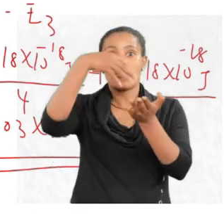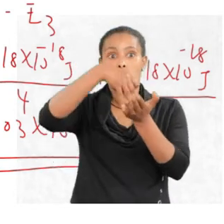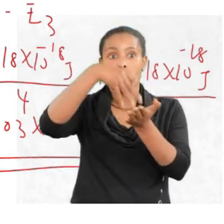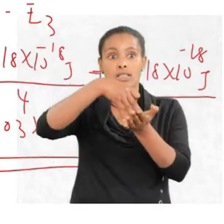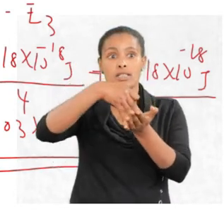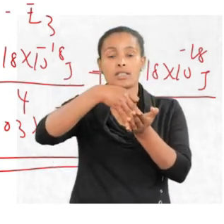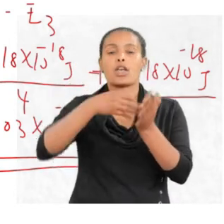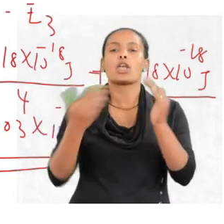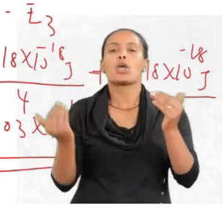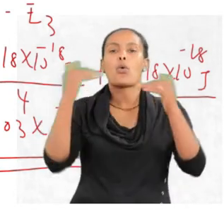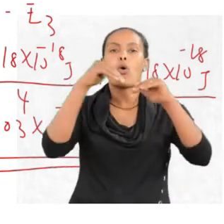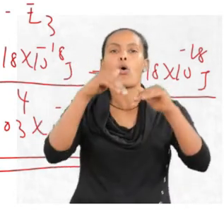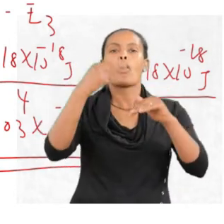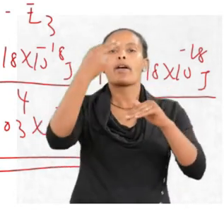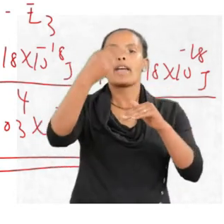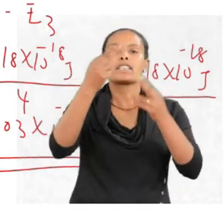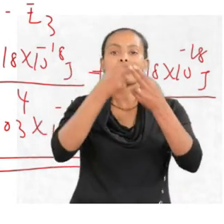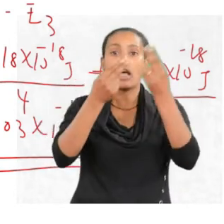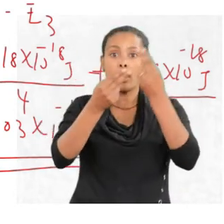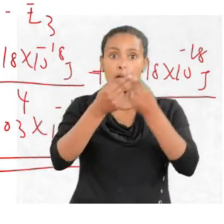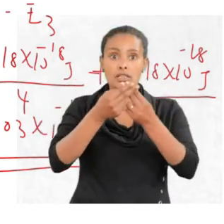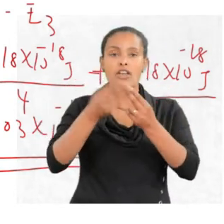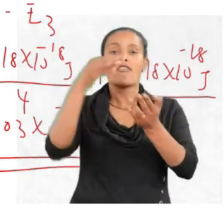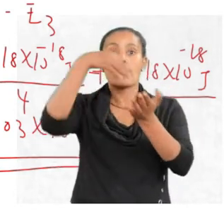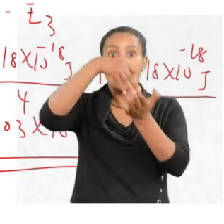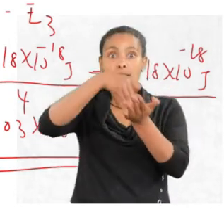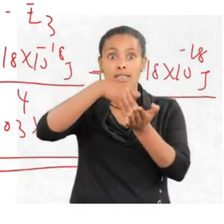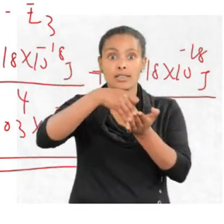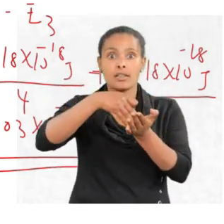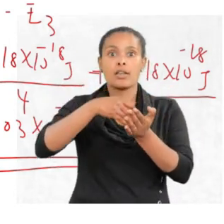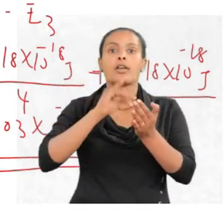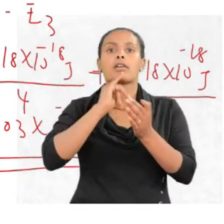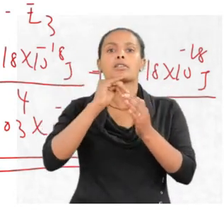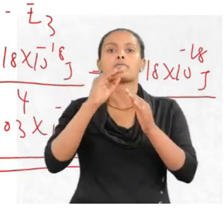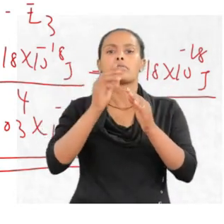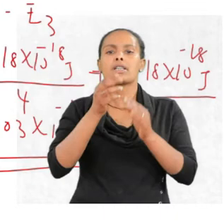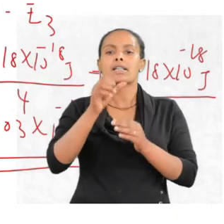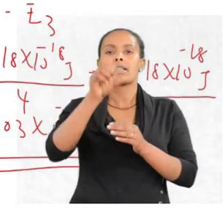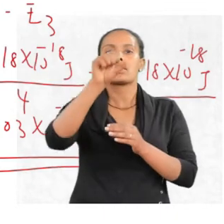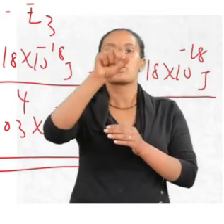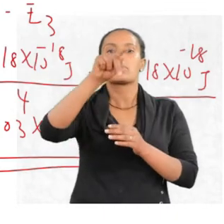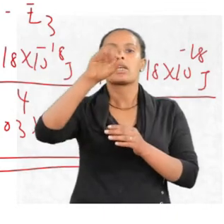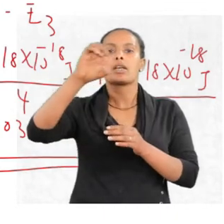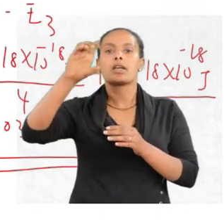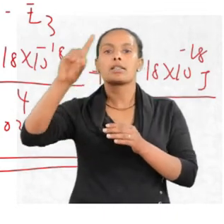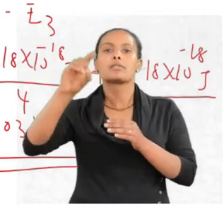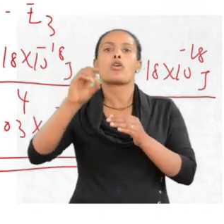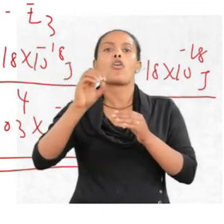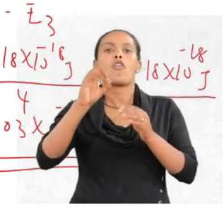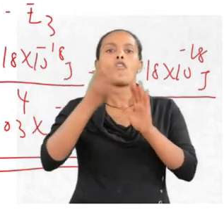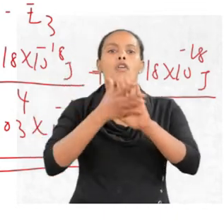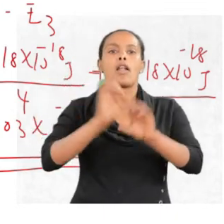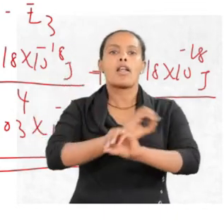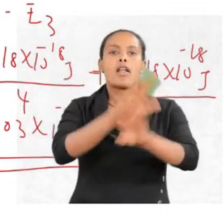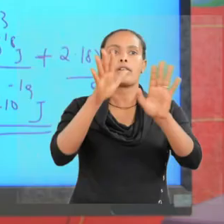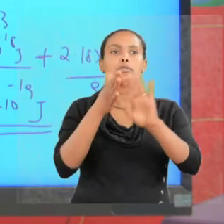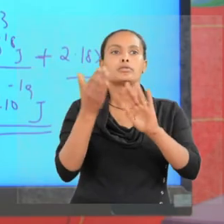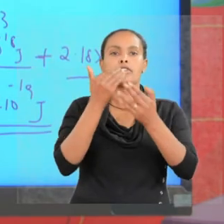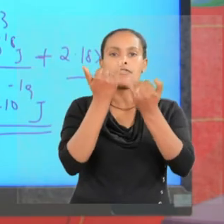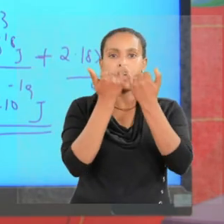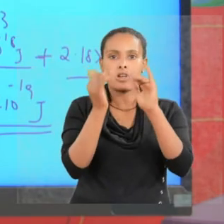equal H times frequency is speed of light divided by wavelengths.